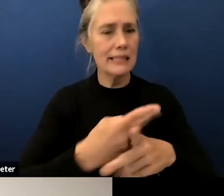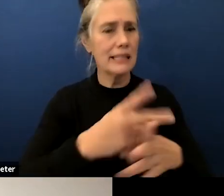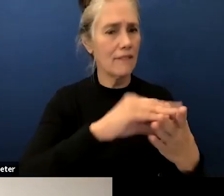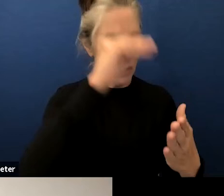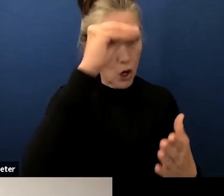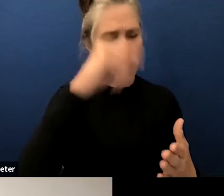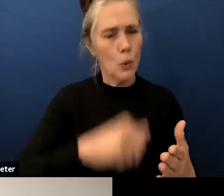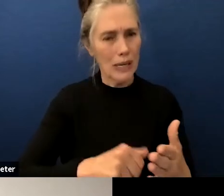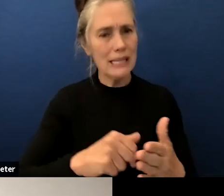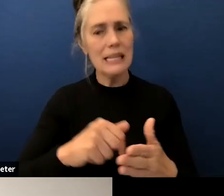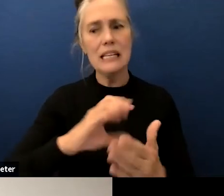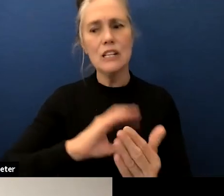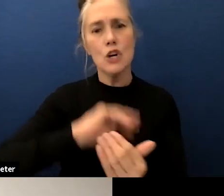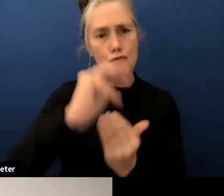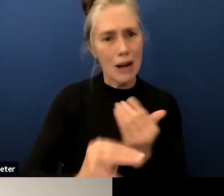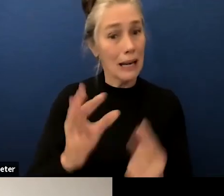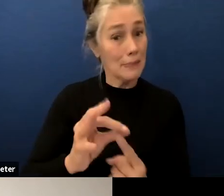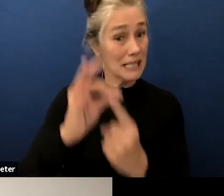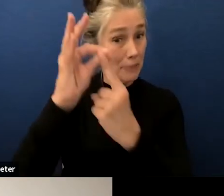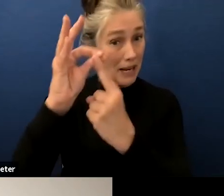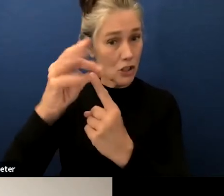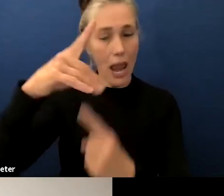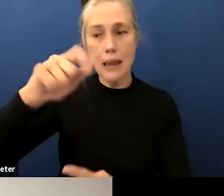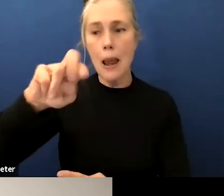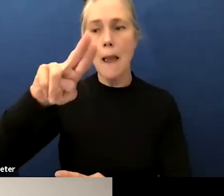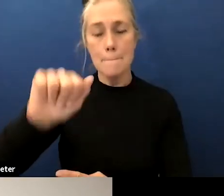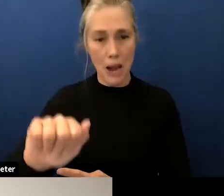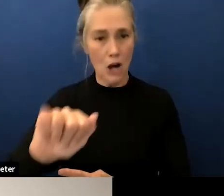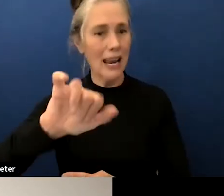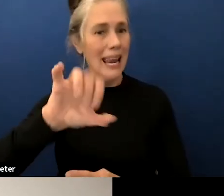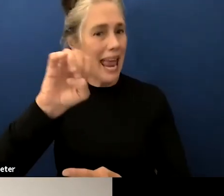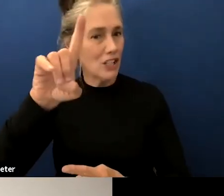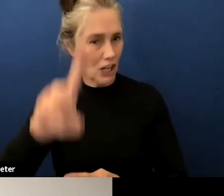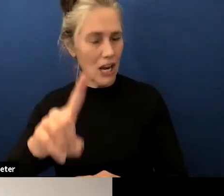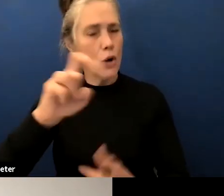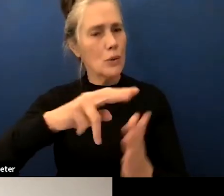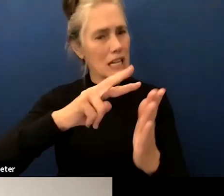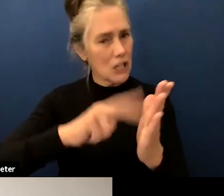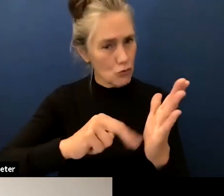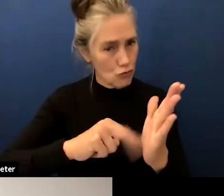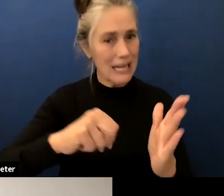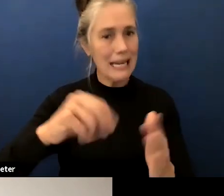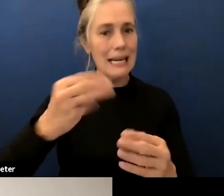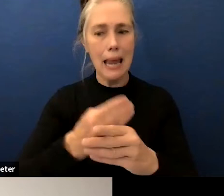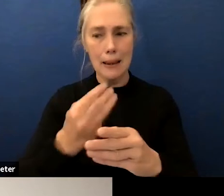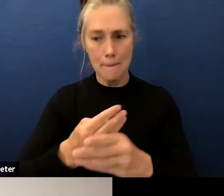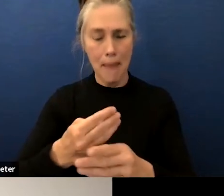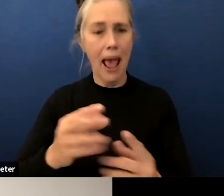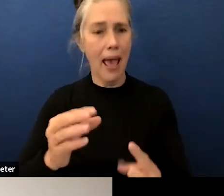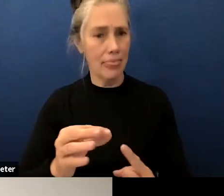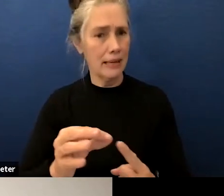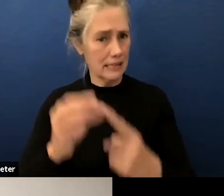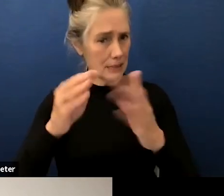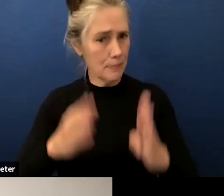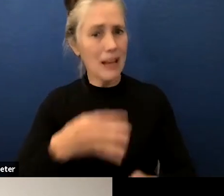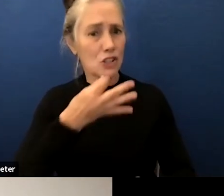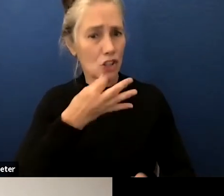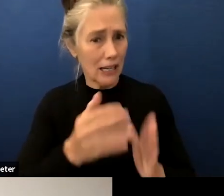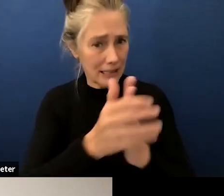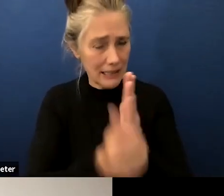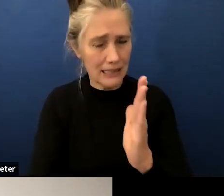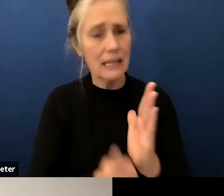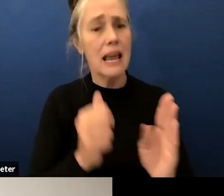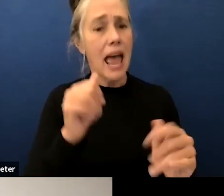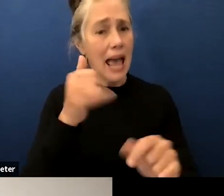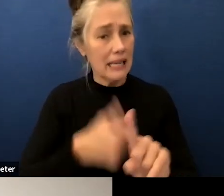educators in every classroom we need a reading and math specialist at every school not just one for the district we need more staff more training